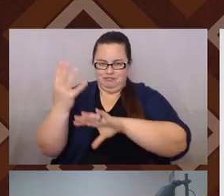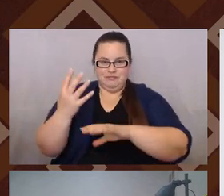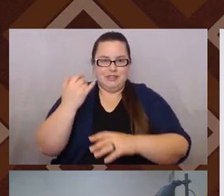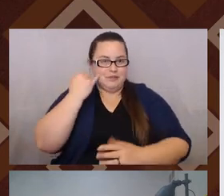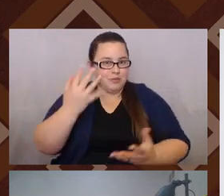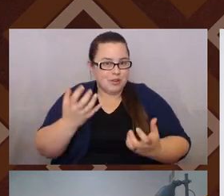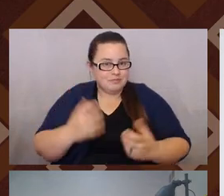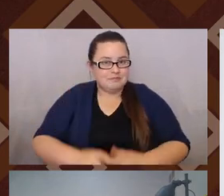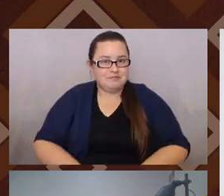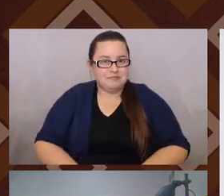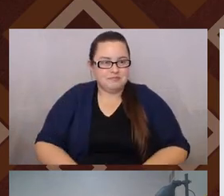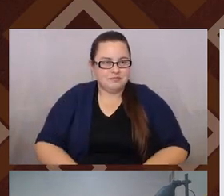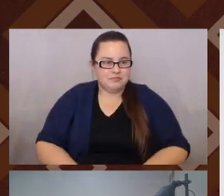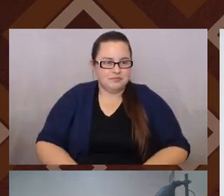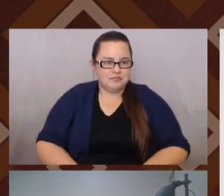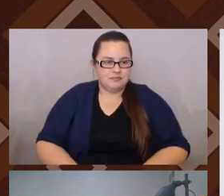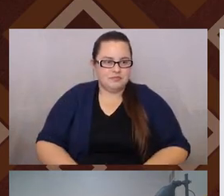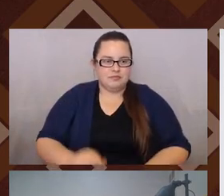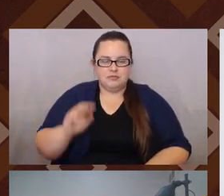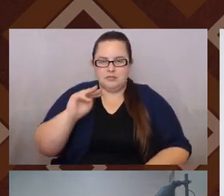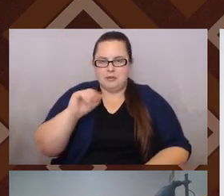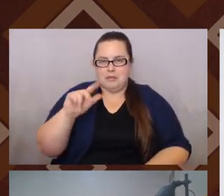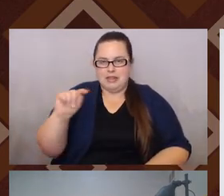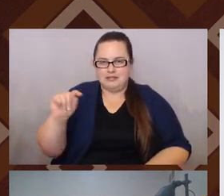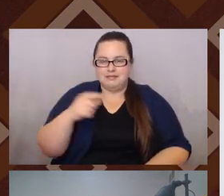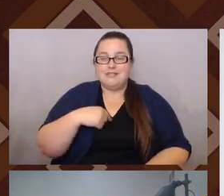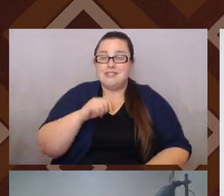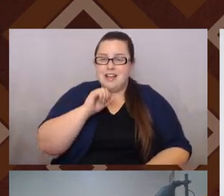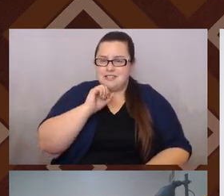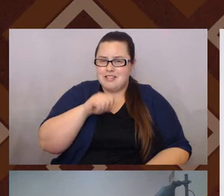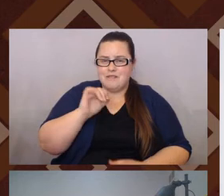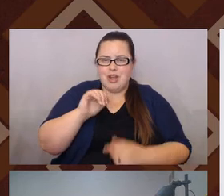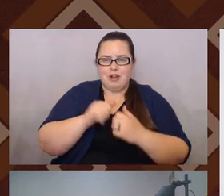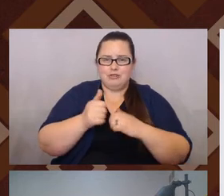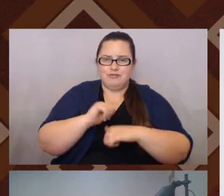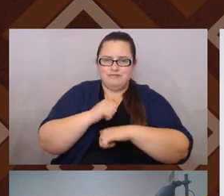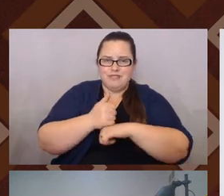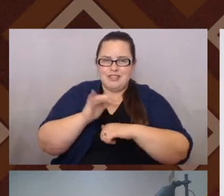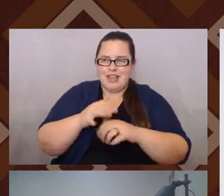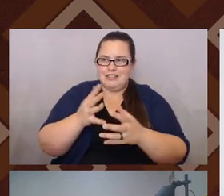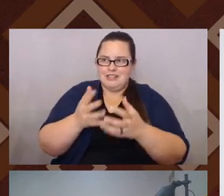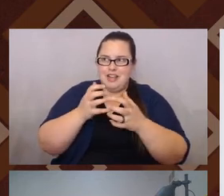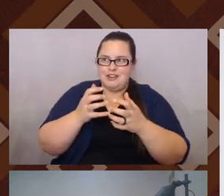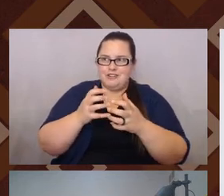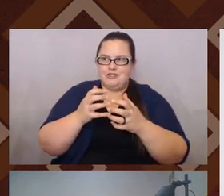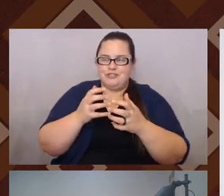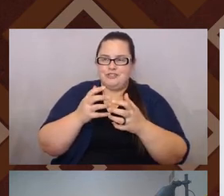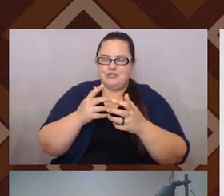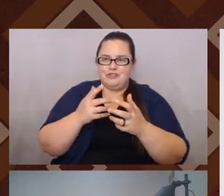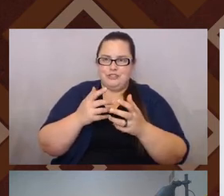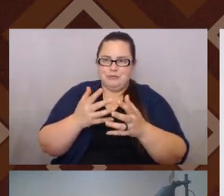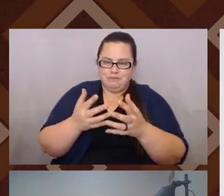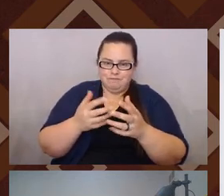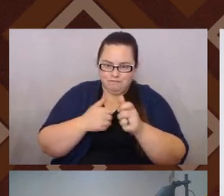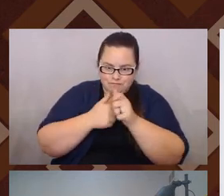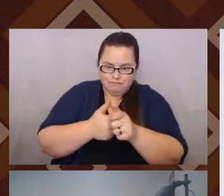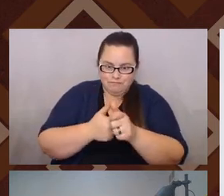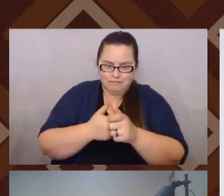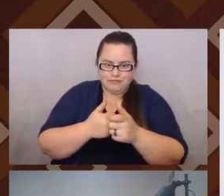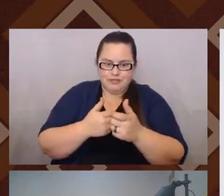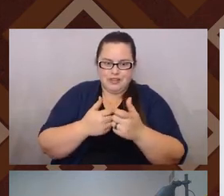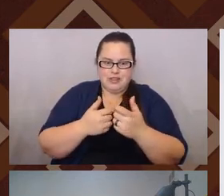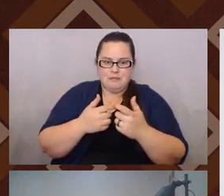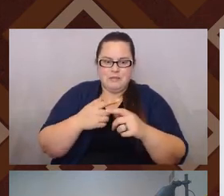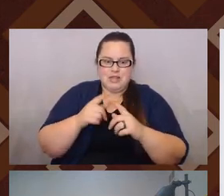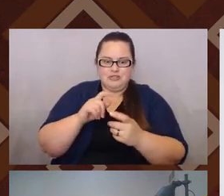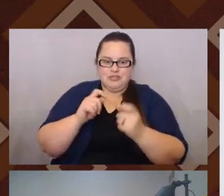Yeah. I love, I love the way you frame that desire to disrupt. Right. I mean, it's like, it is a, it is, that's why it's there is to, to break, to